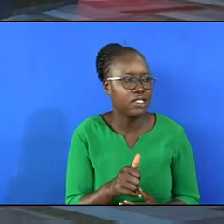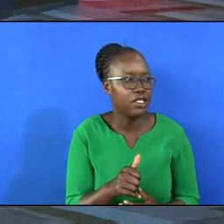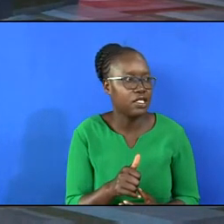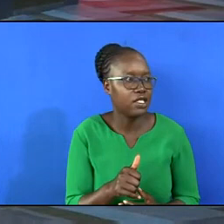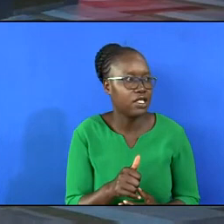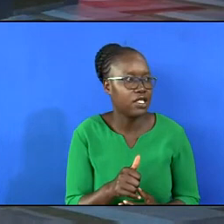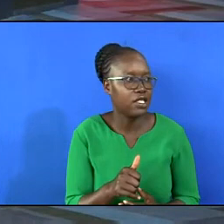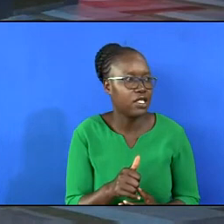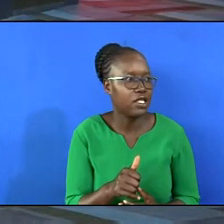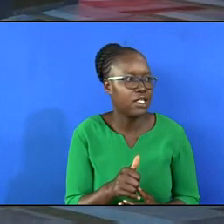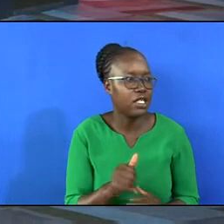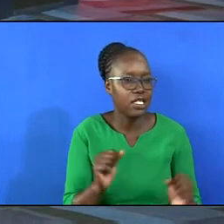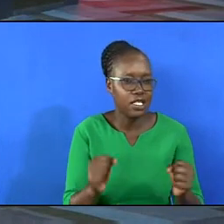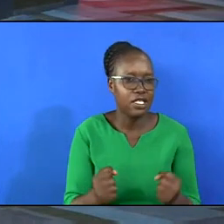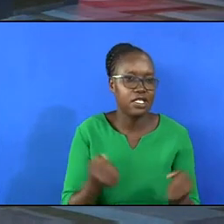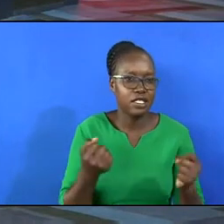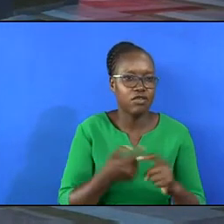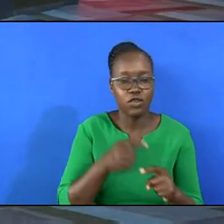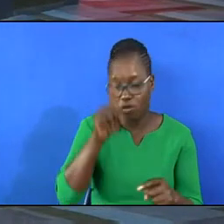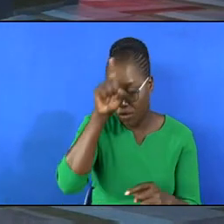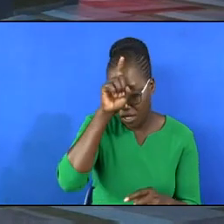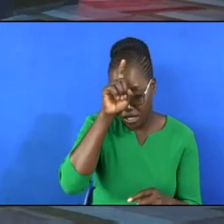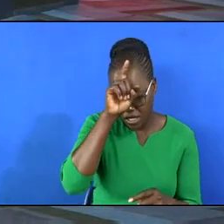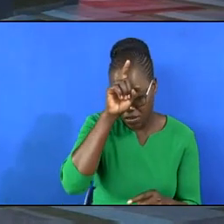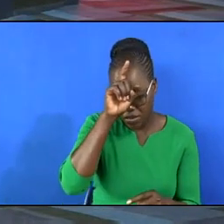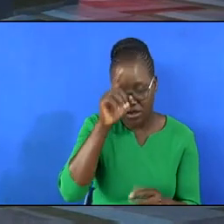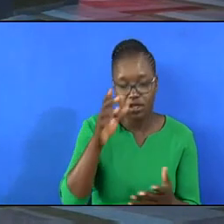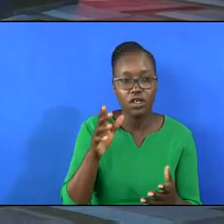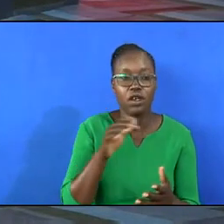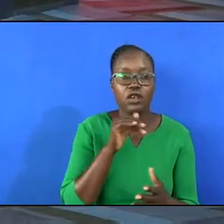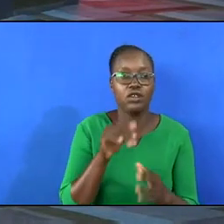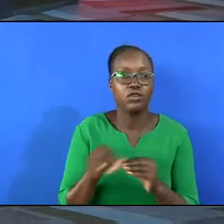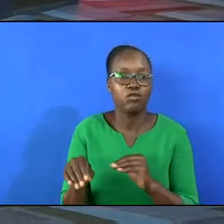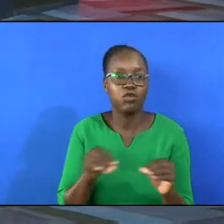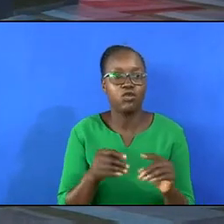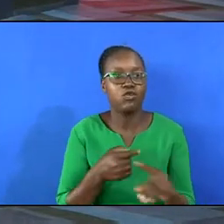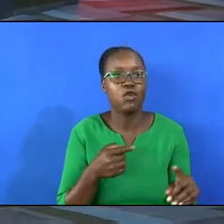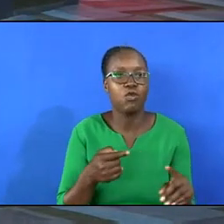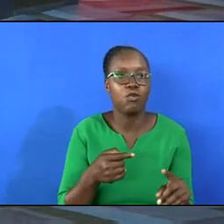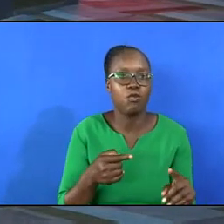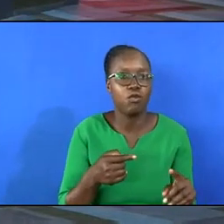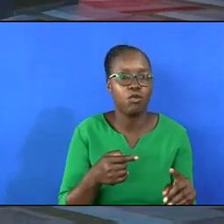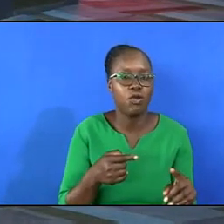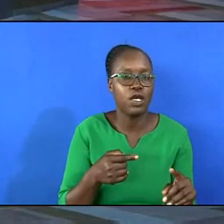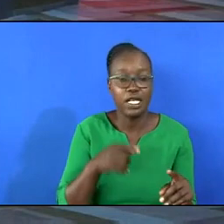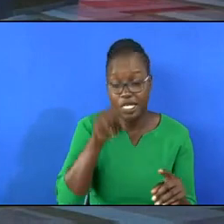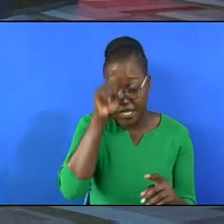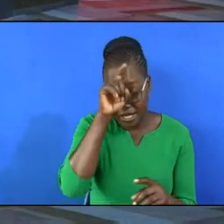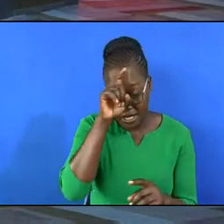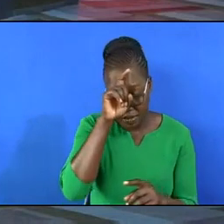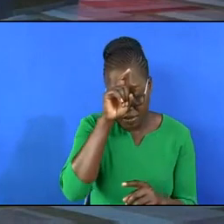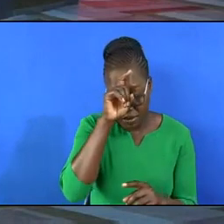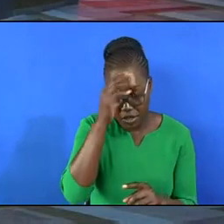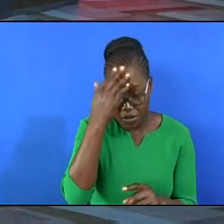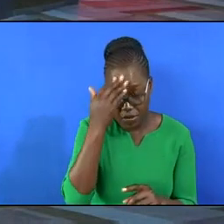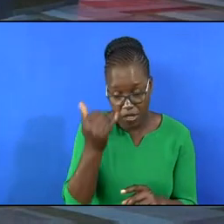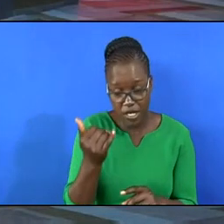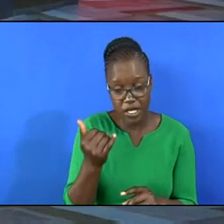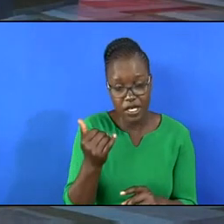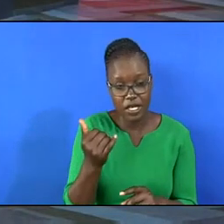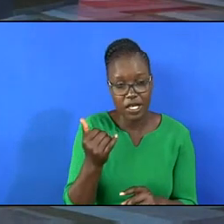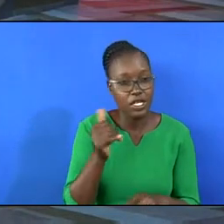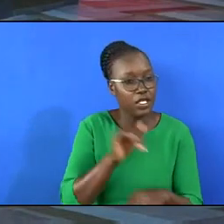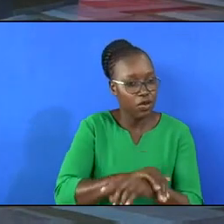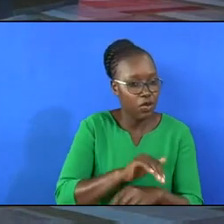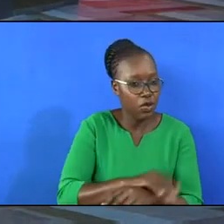were not saved from Egypt, were not removed from Egypt, were not saved from Egypt because they had